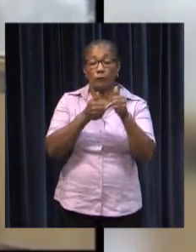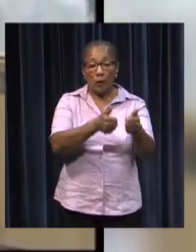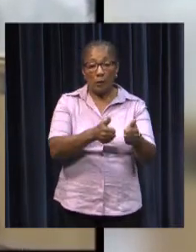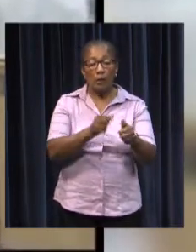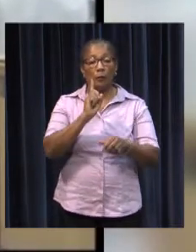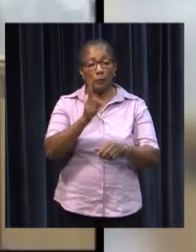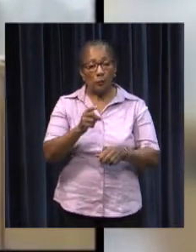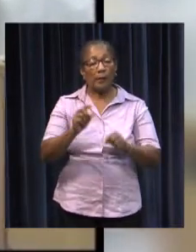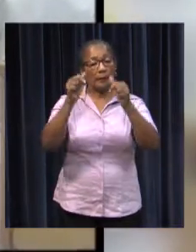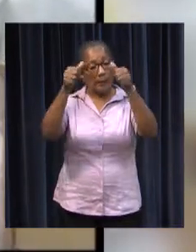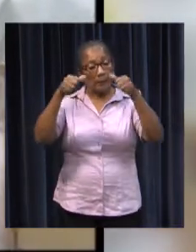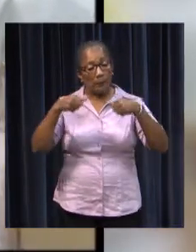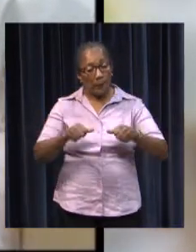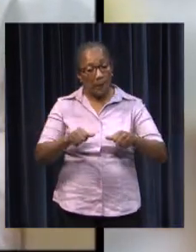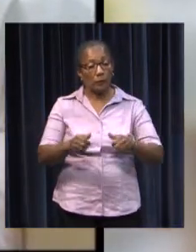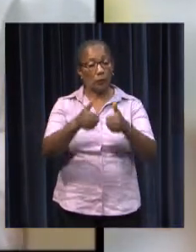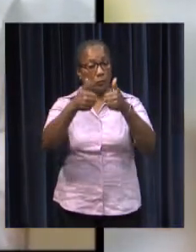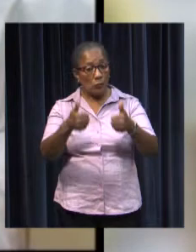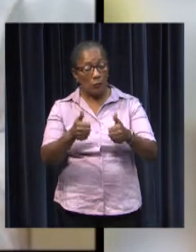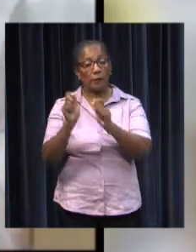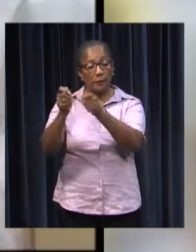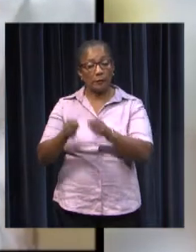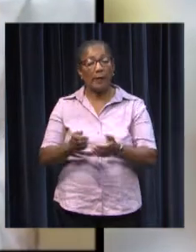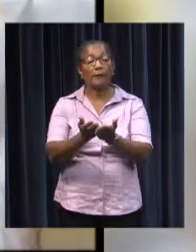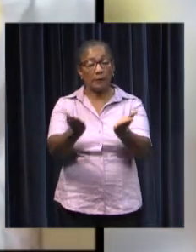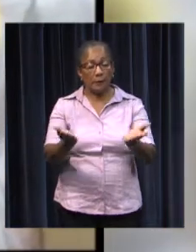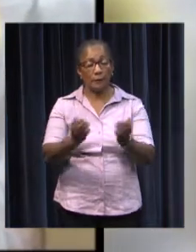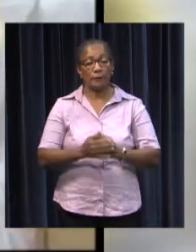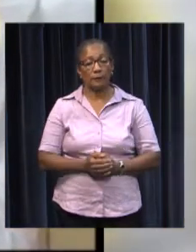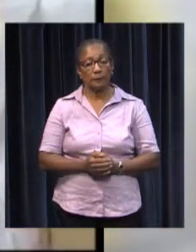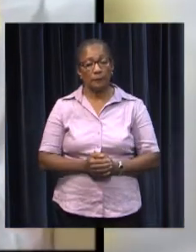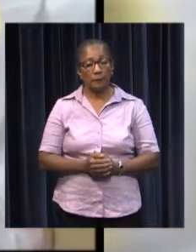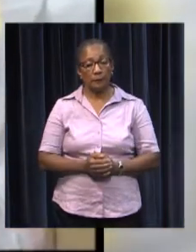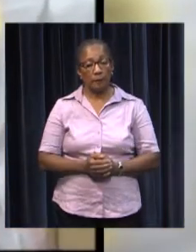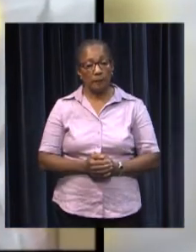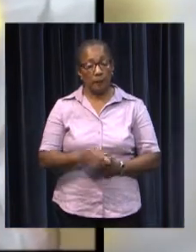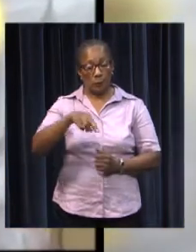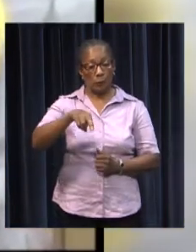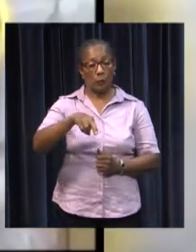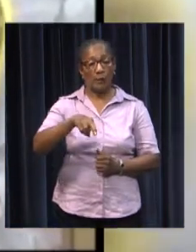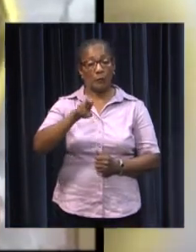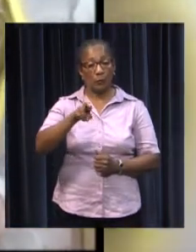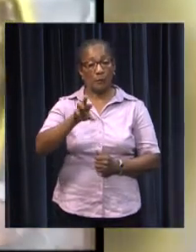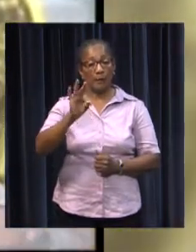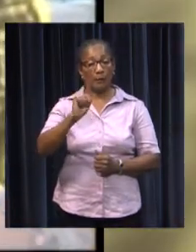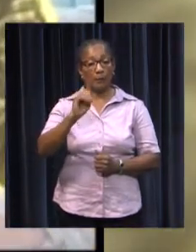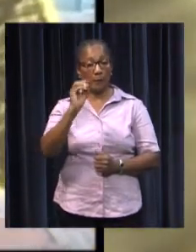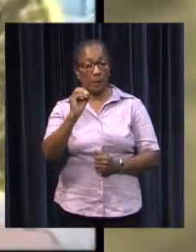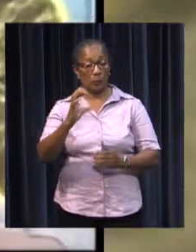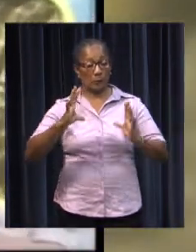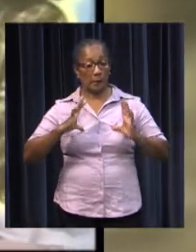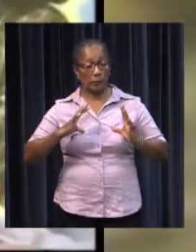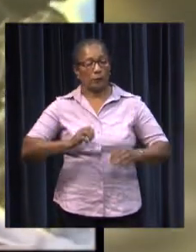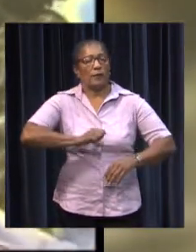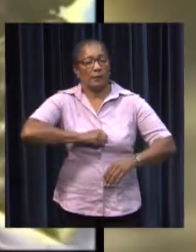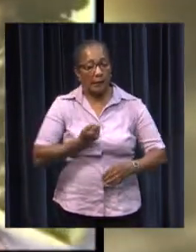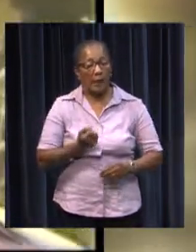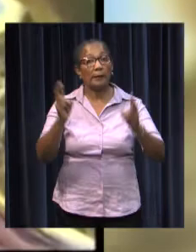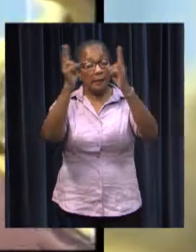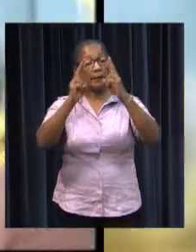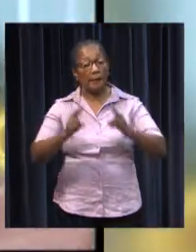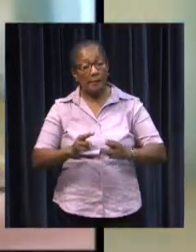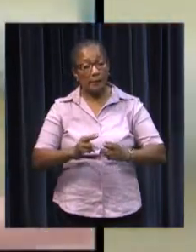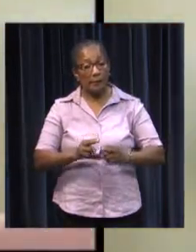follow precautions so that the plan can produce the desired results. Ruben Del Prado, Director of Decati International,